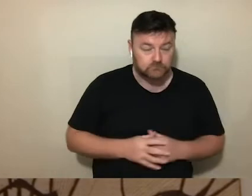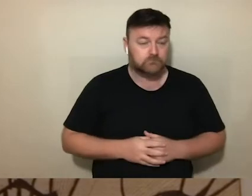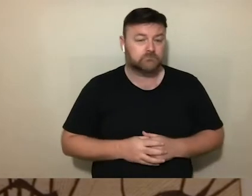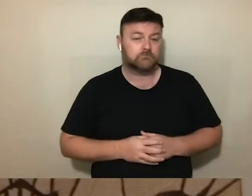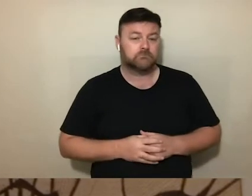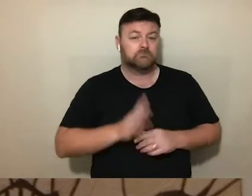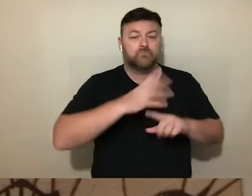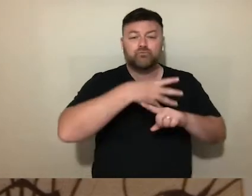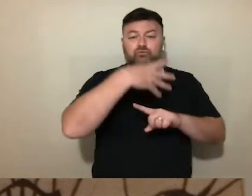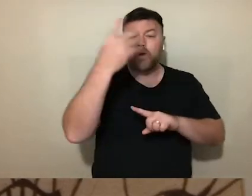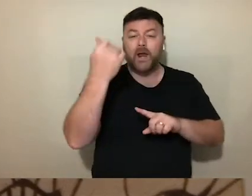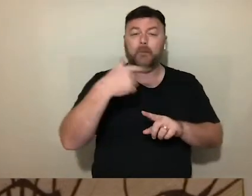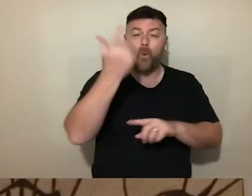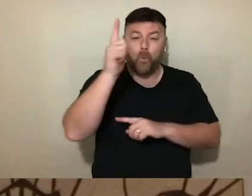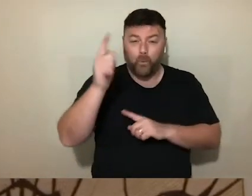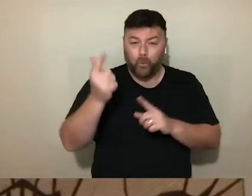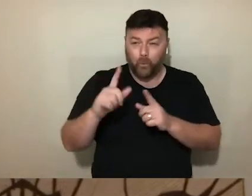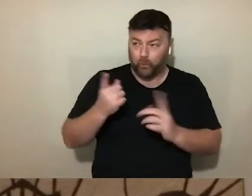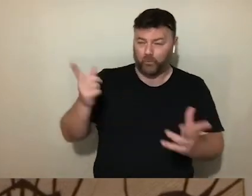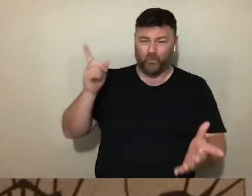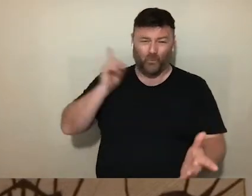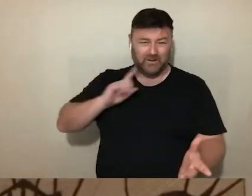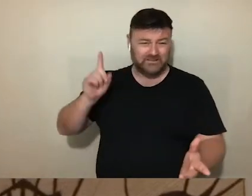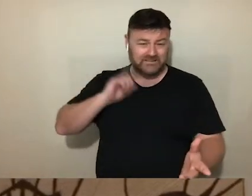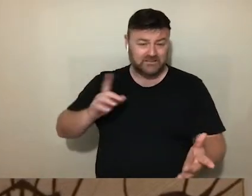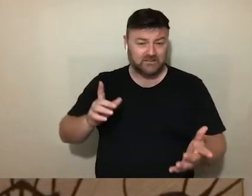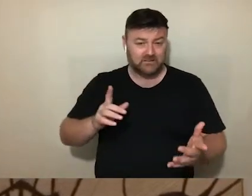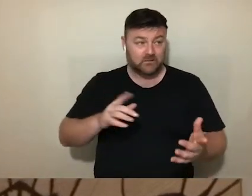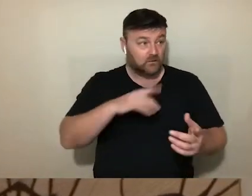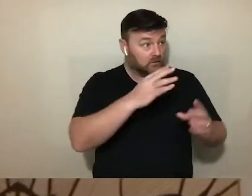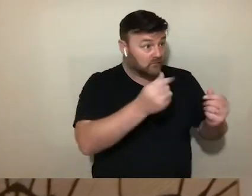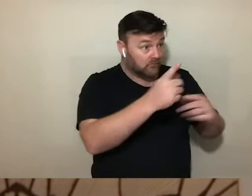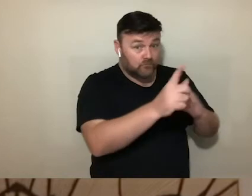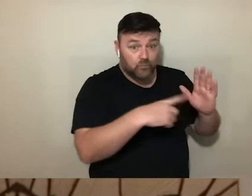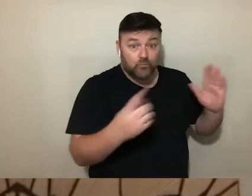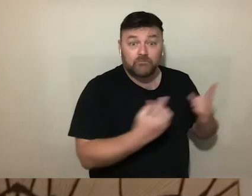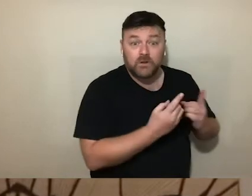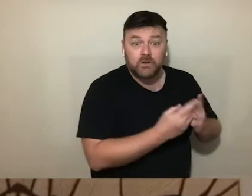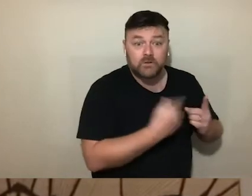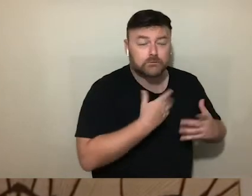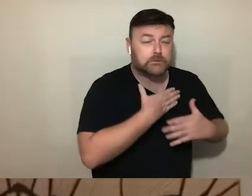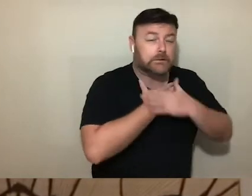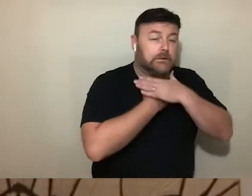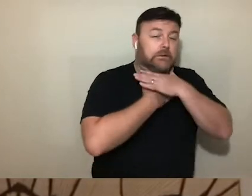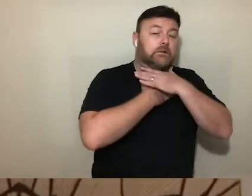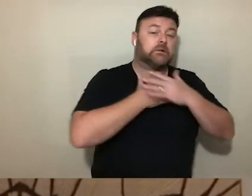bleak. And that forever stuff. Twisted and choking. A six pack of turtles.